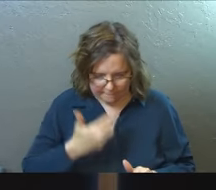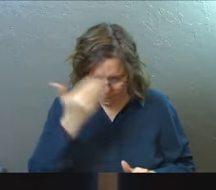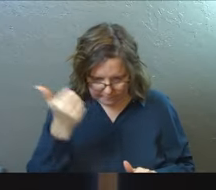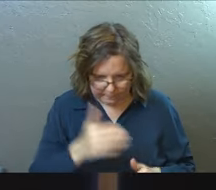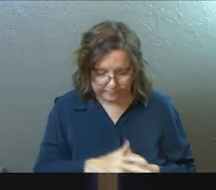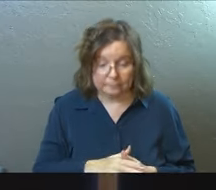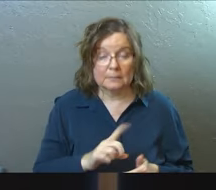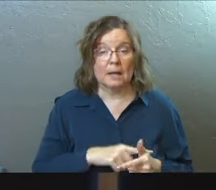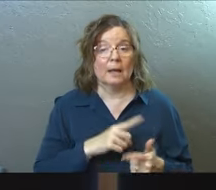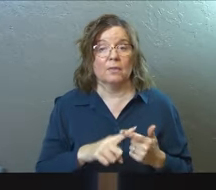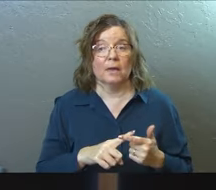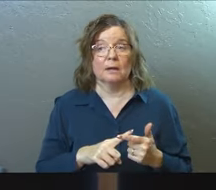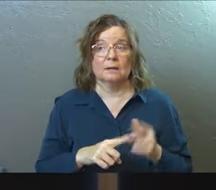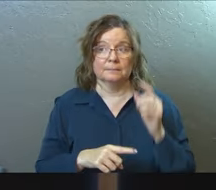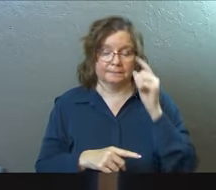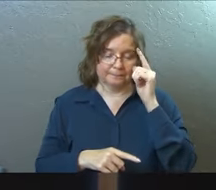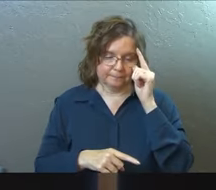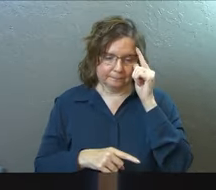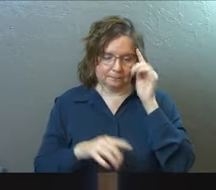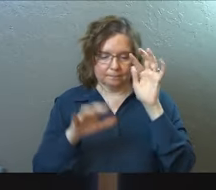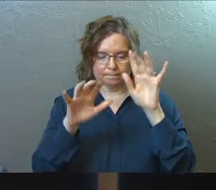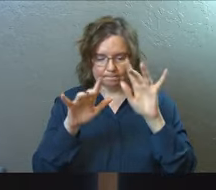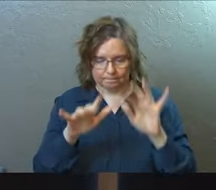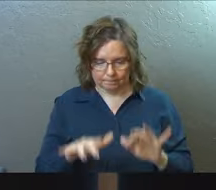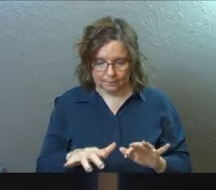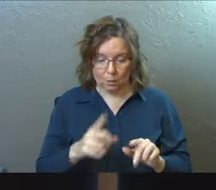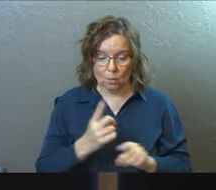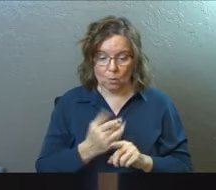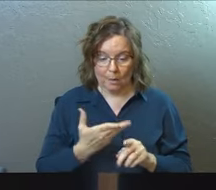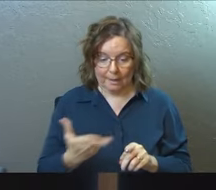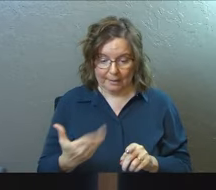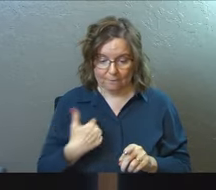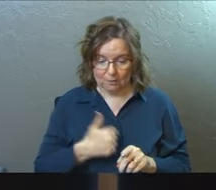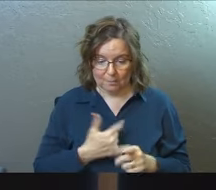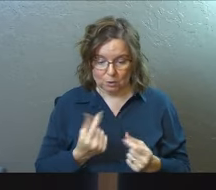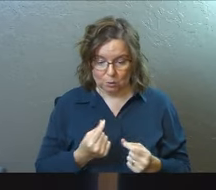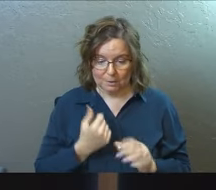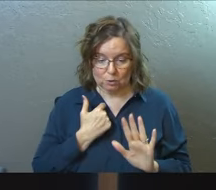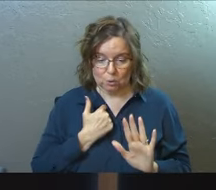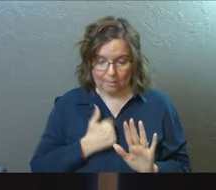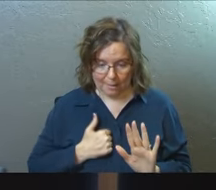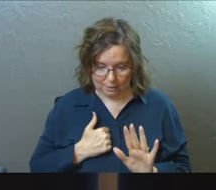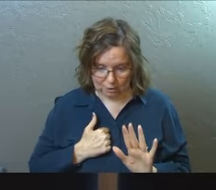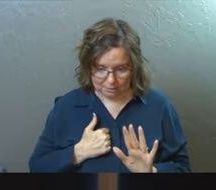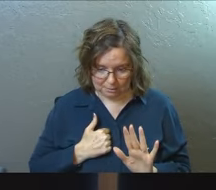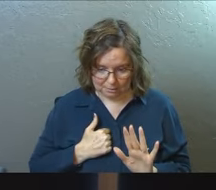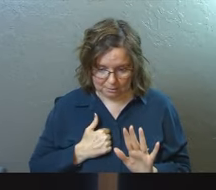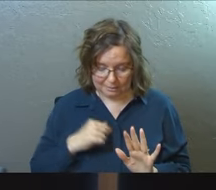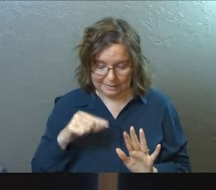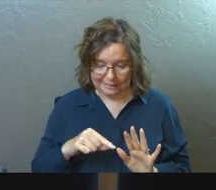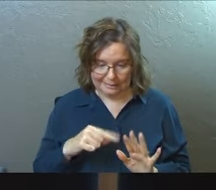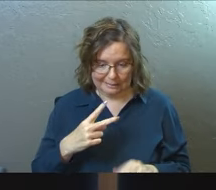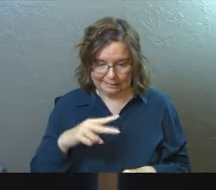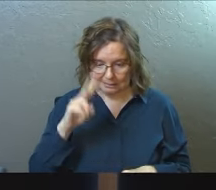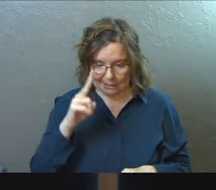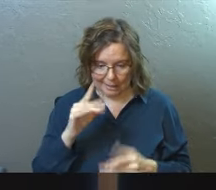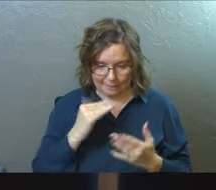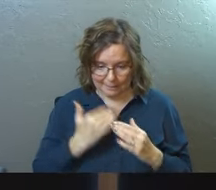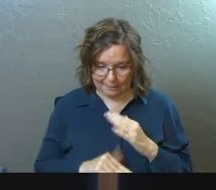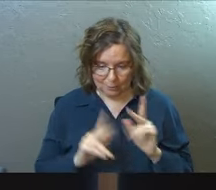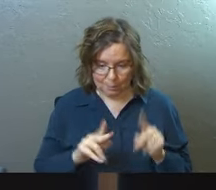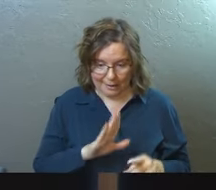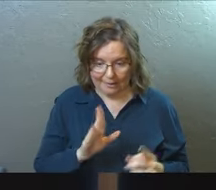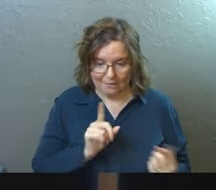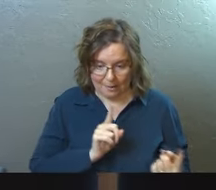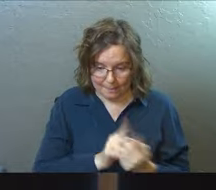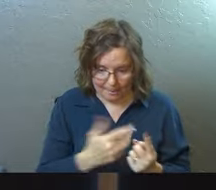And then it comes to the spot where it's like, well, the right thing for me to do is apologize in this dumb email to a